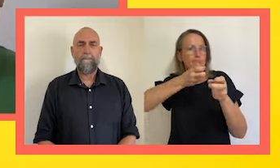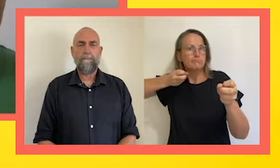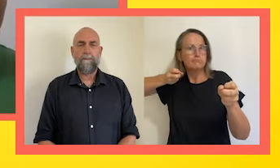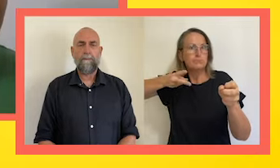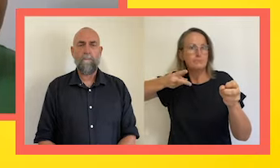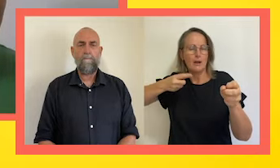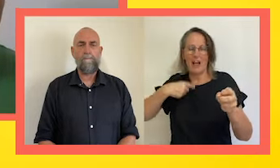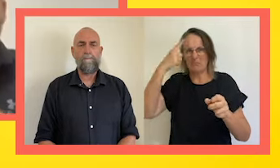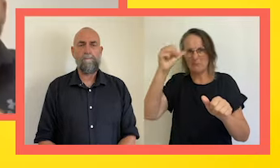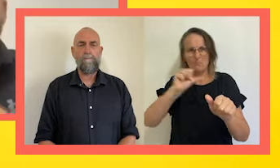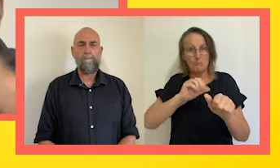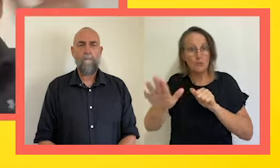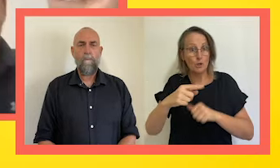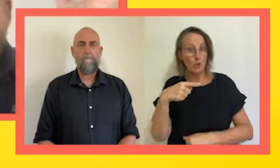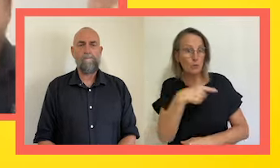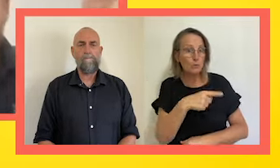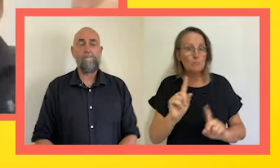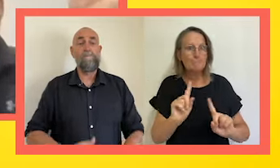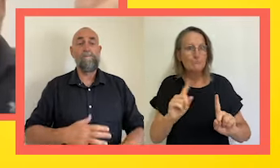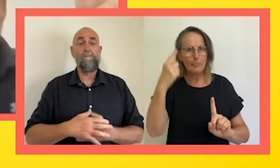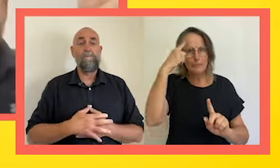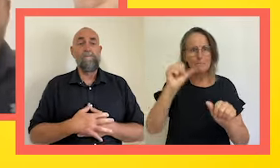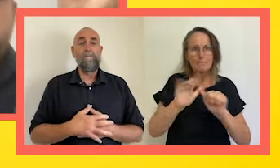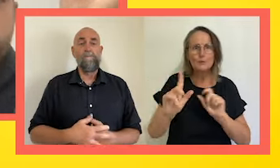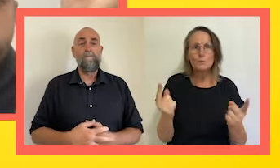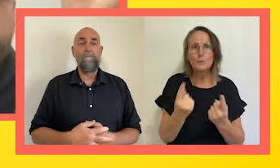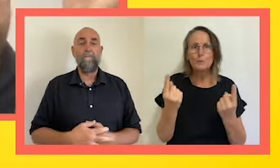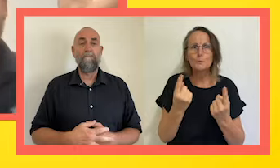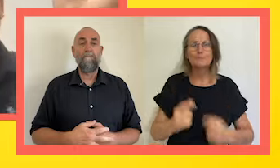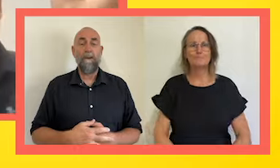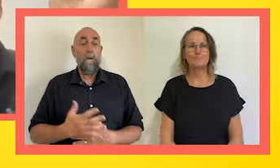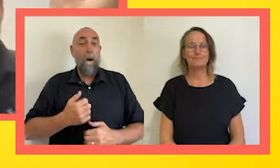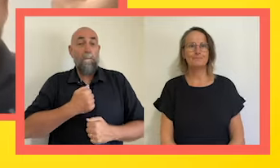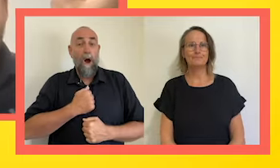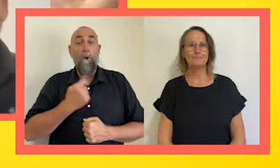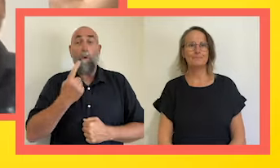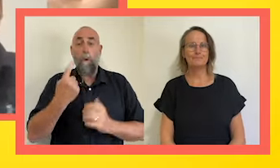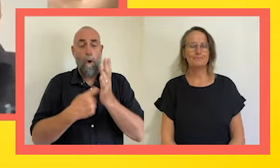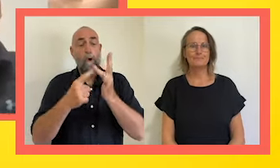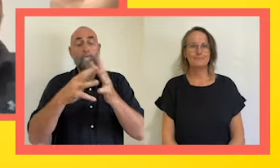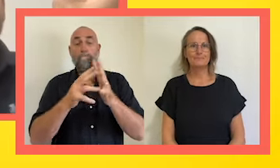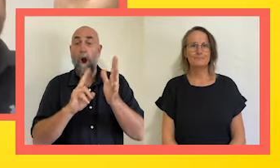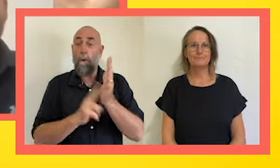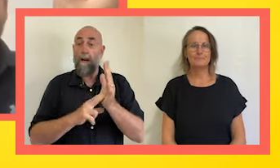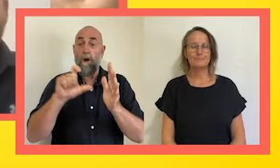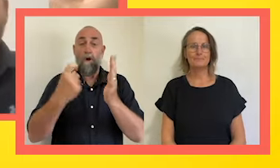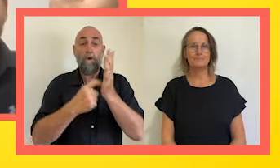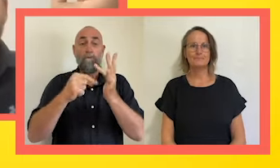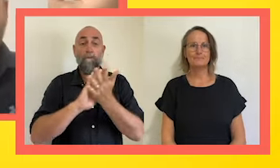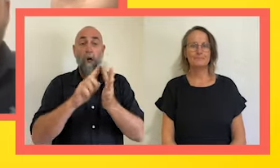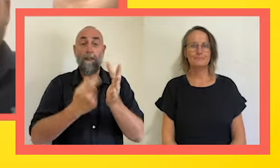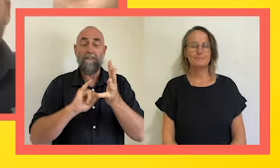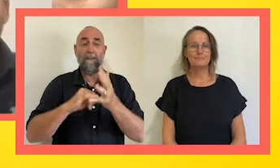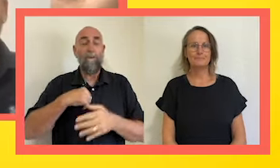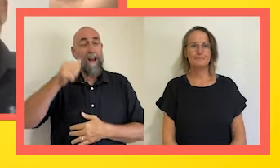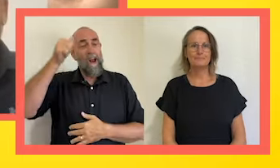How about you? So, mine is back in the pool again, Rowan Crothers. We all remember Rowan Crothers from his tightrope act